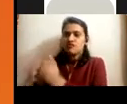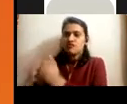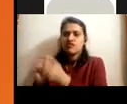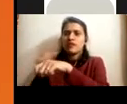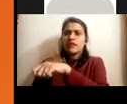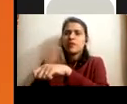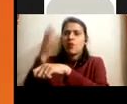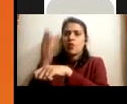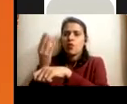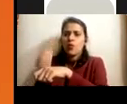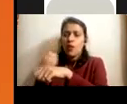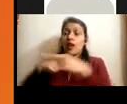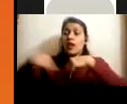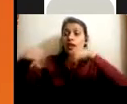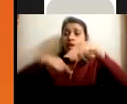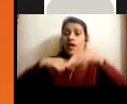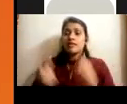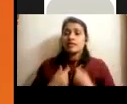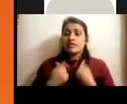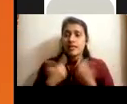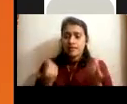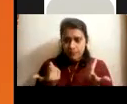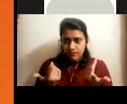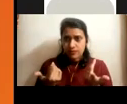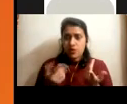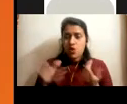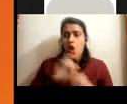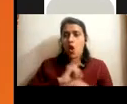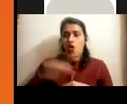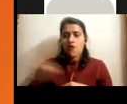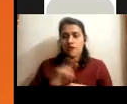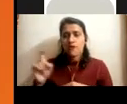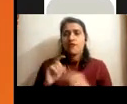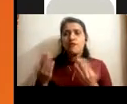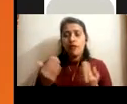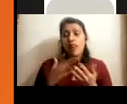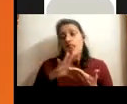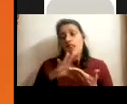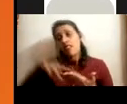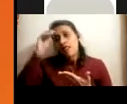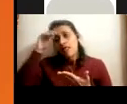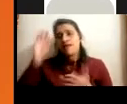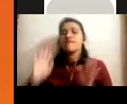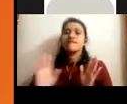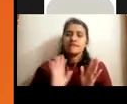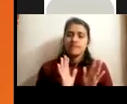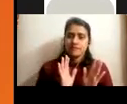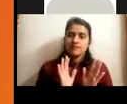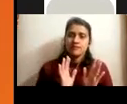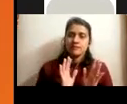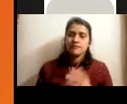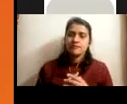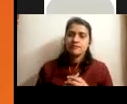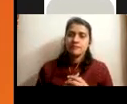uh, you know, independent travel to the workplace. Uh, all of that was sorted, you know, the ID card was